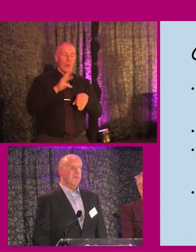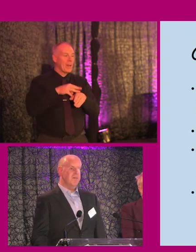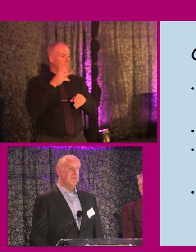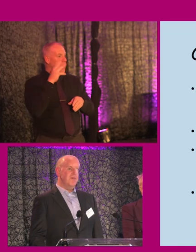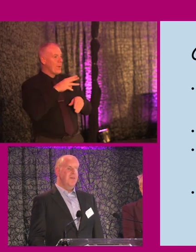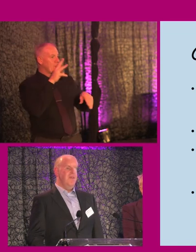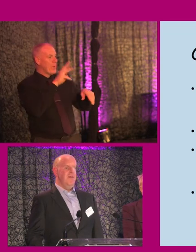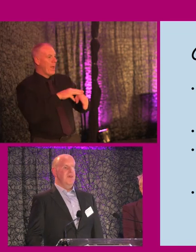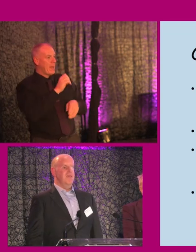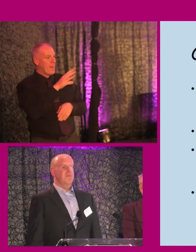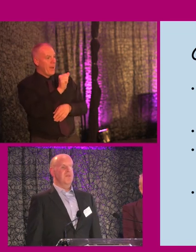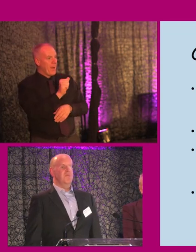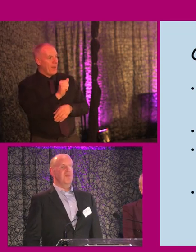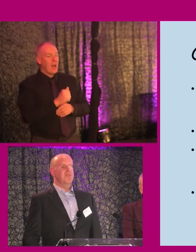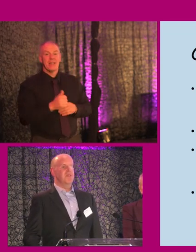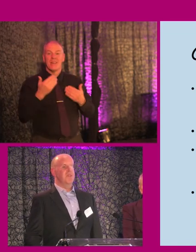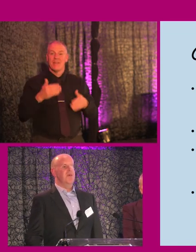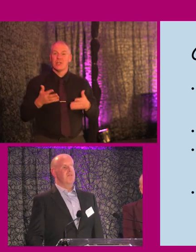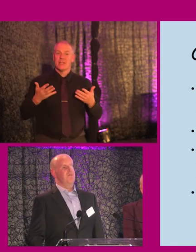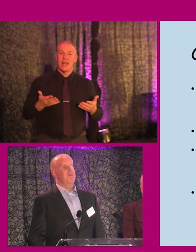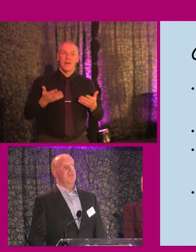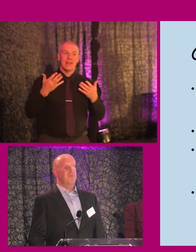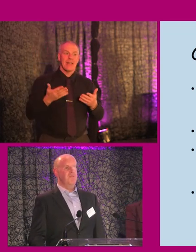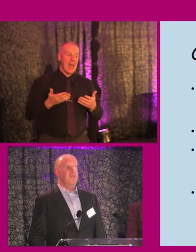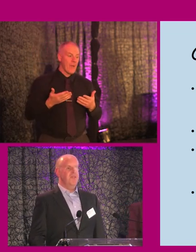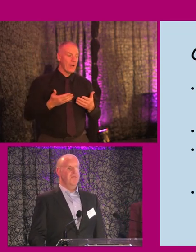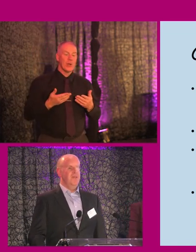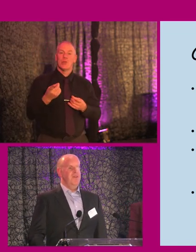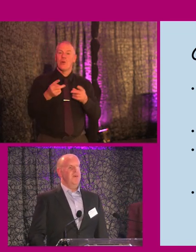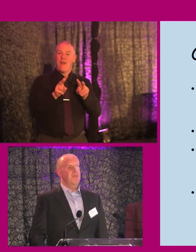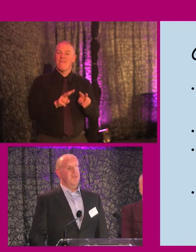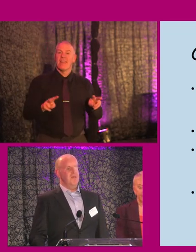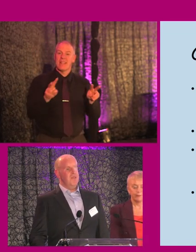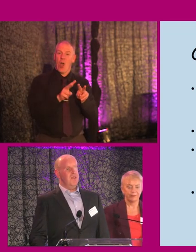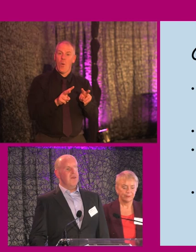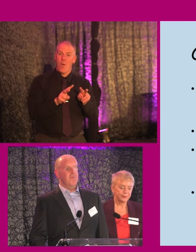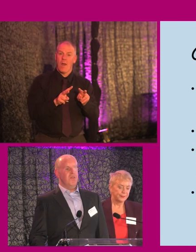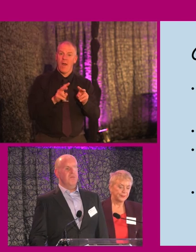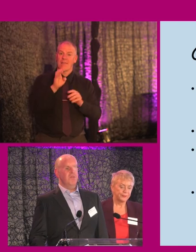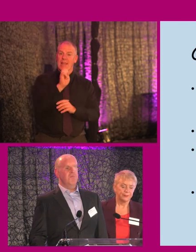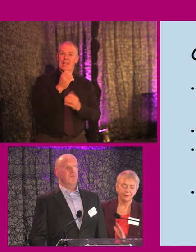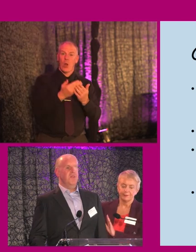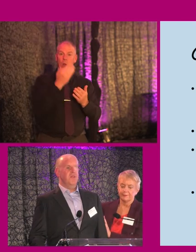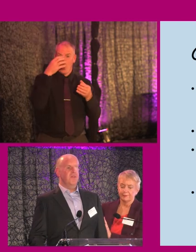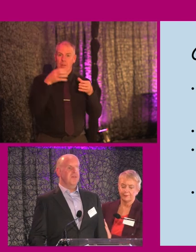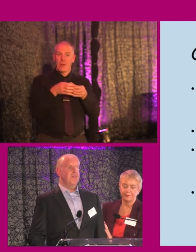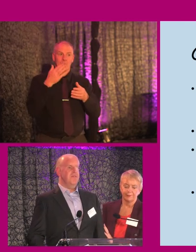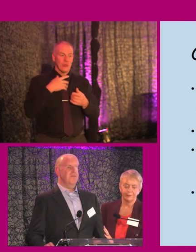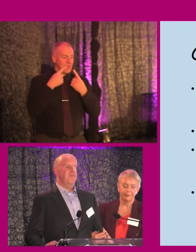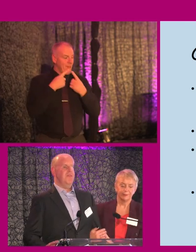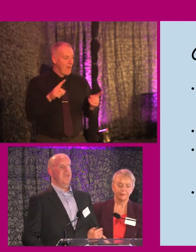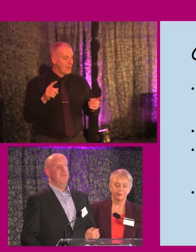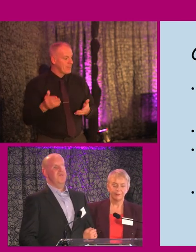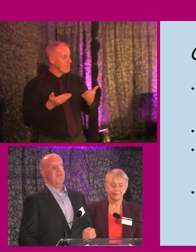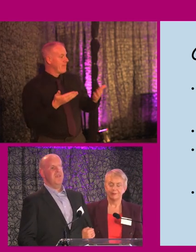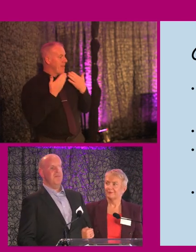very, very well in her career. And I'll finish up there by saying now they're going to roll a little bit of a video of the, of the e-learning module, which has just been launched. So